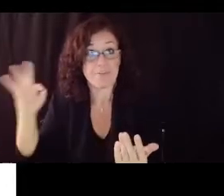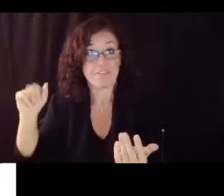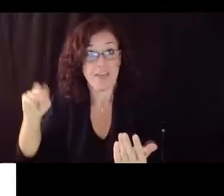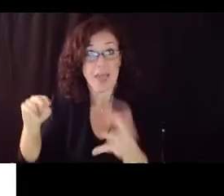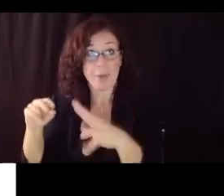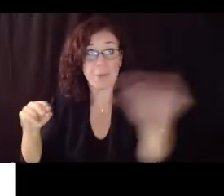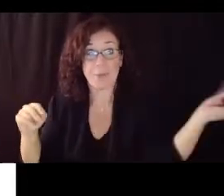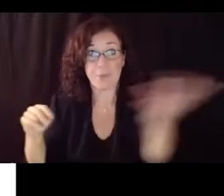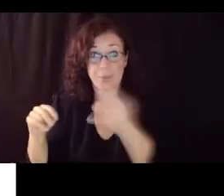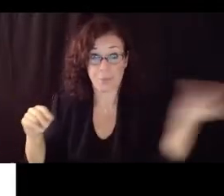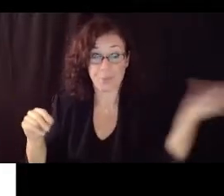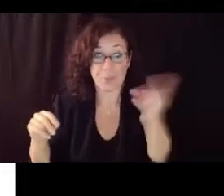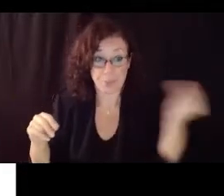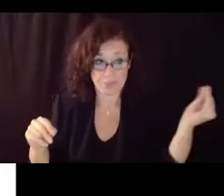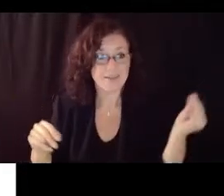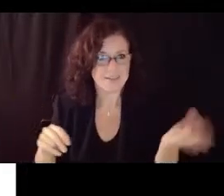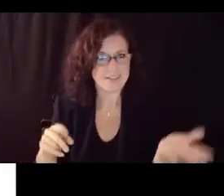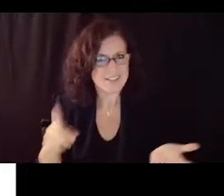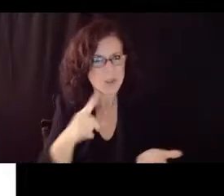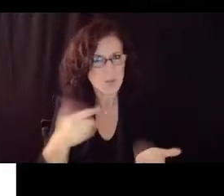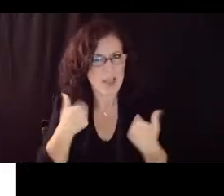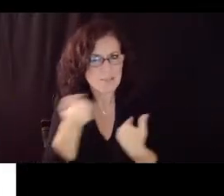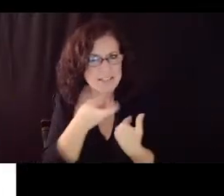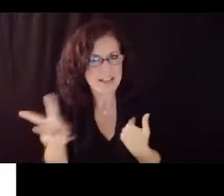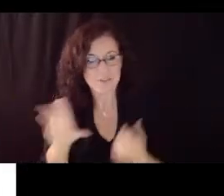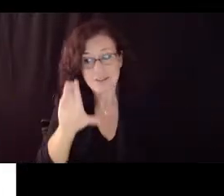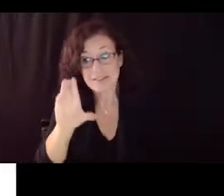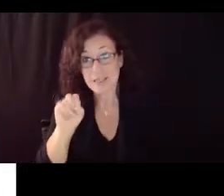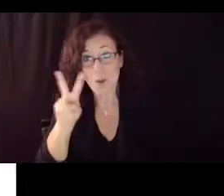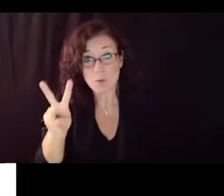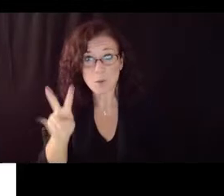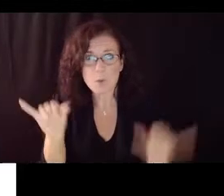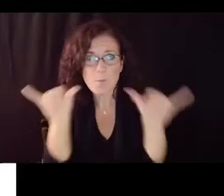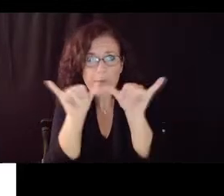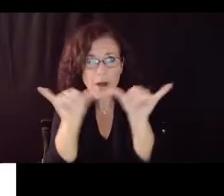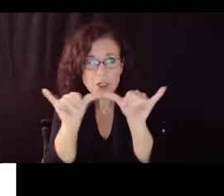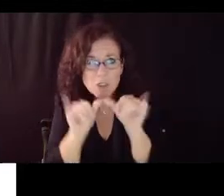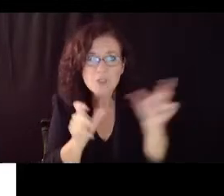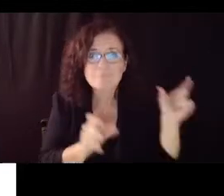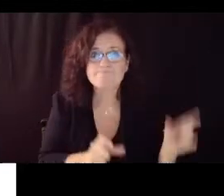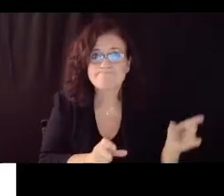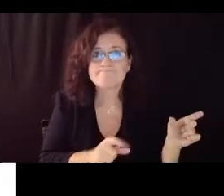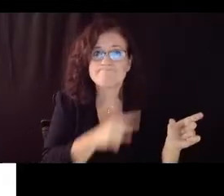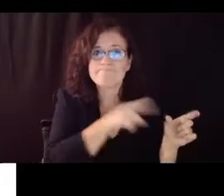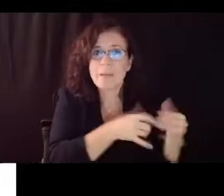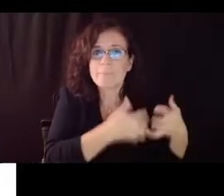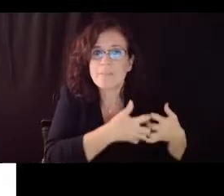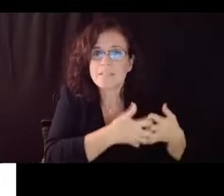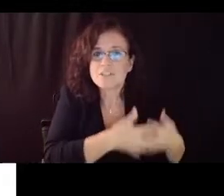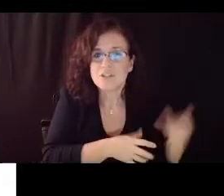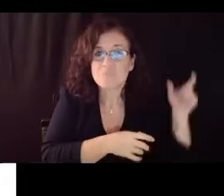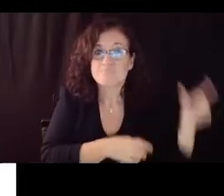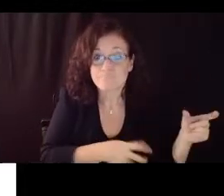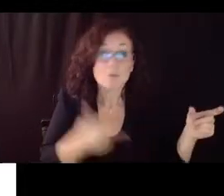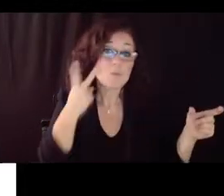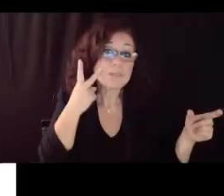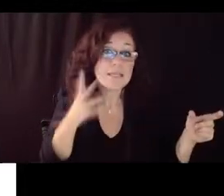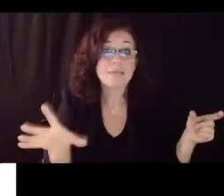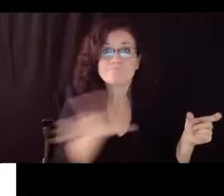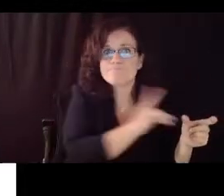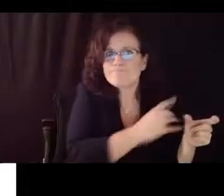these little uh carbon dioxide monitors you actually put around the classroom to make sure that all points in the classroom are functioning the same